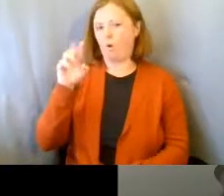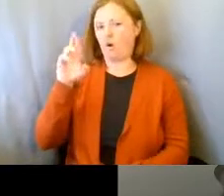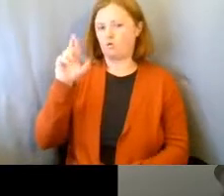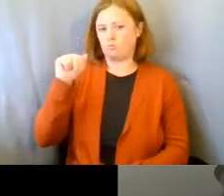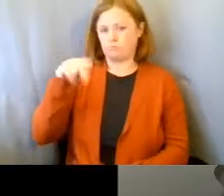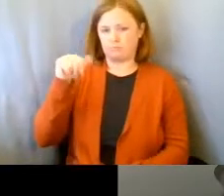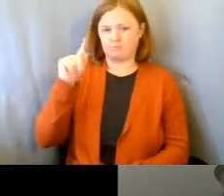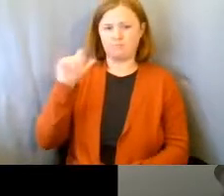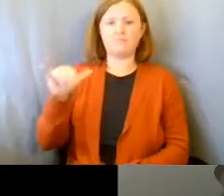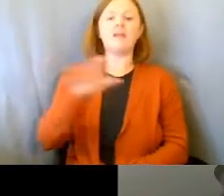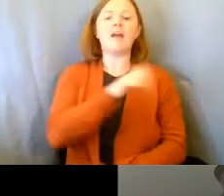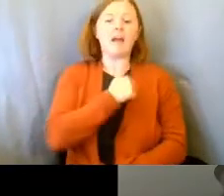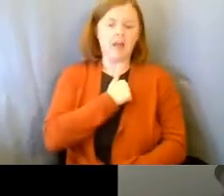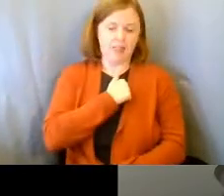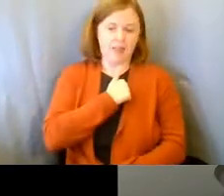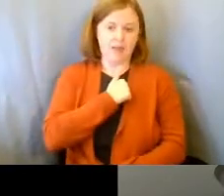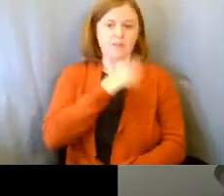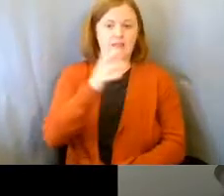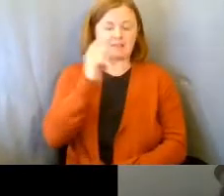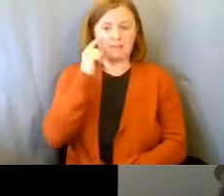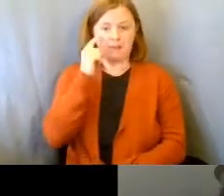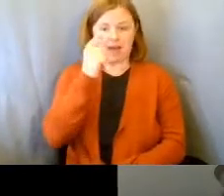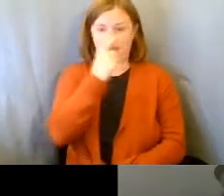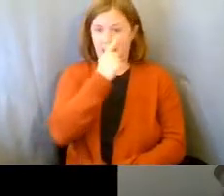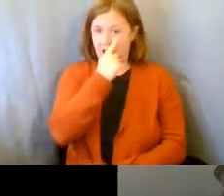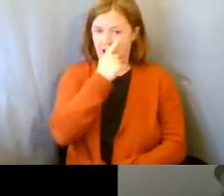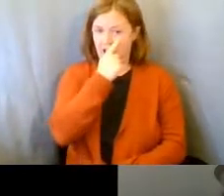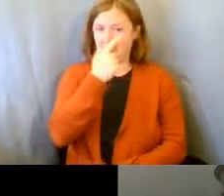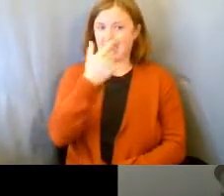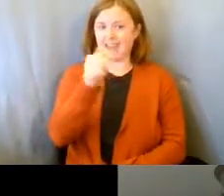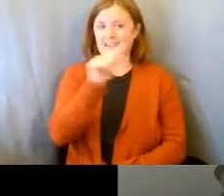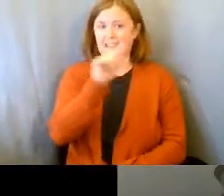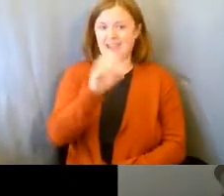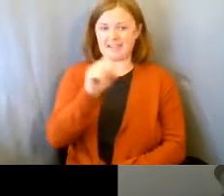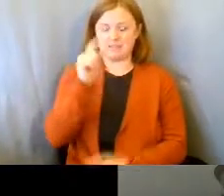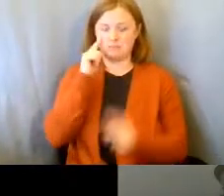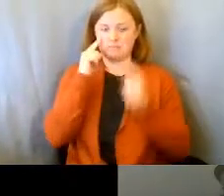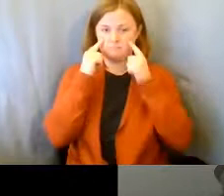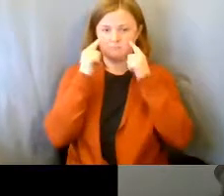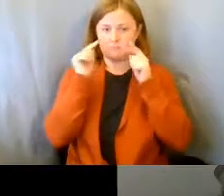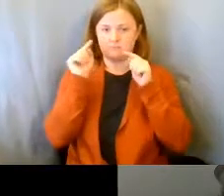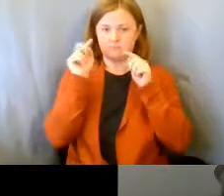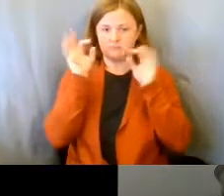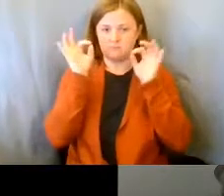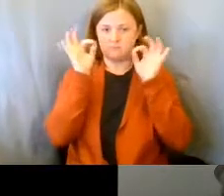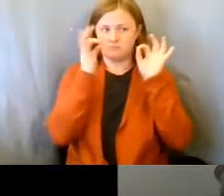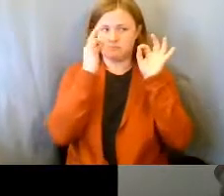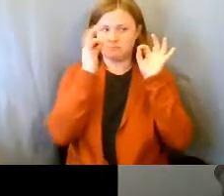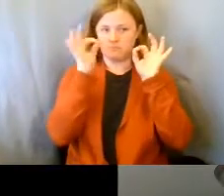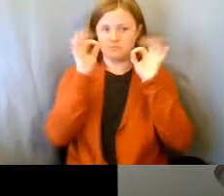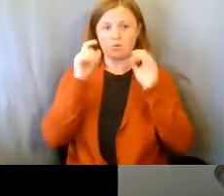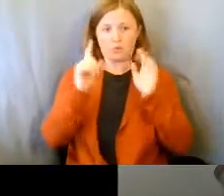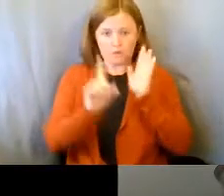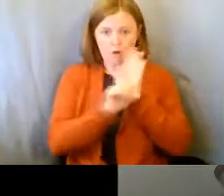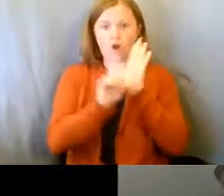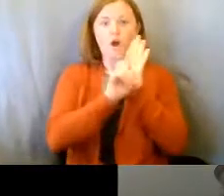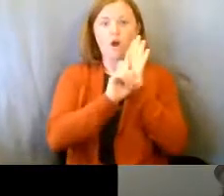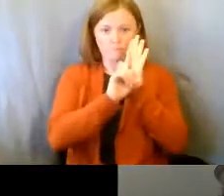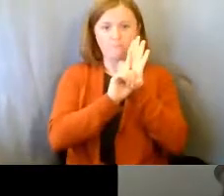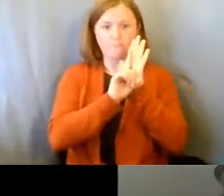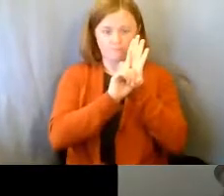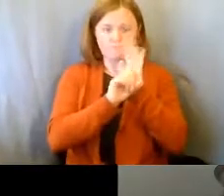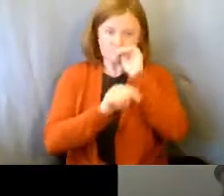up with eye gaze for him to be able to trigger an alarm. And so, he was doing